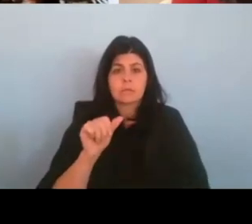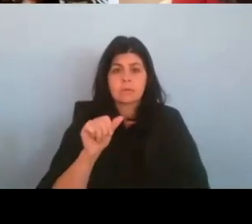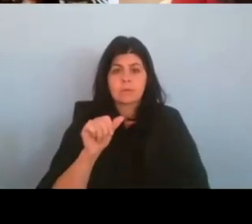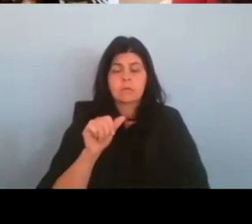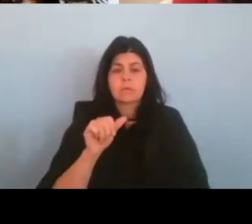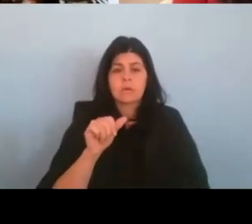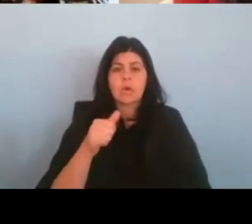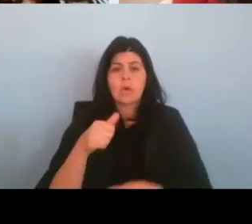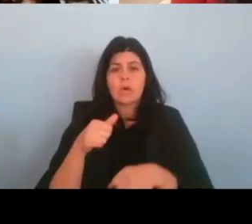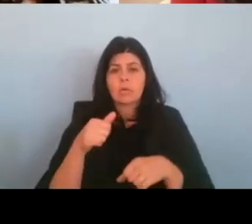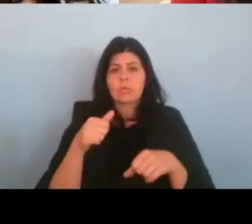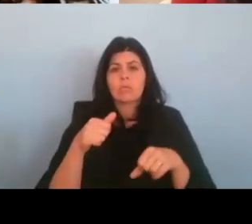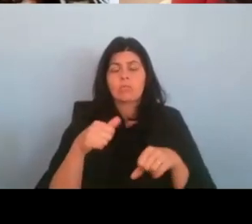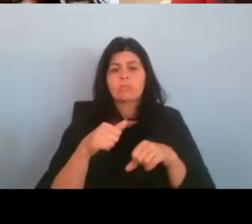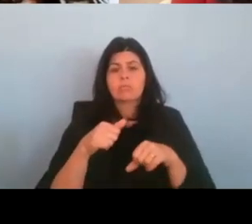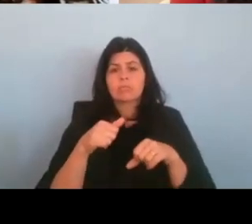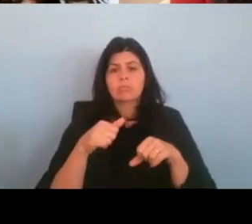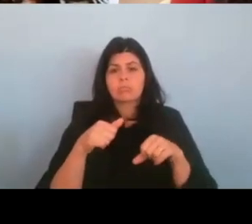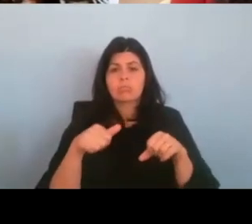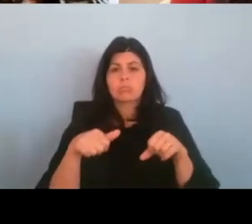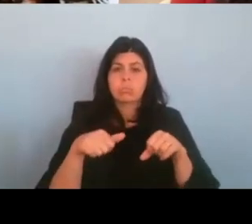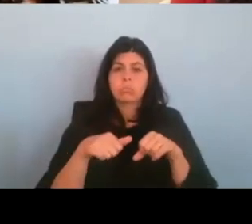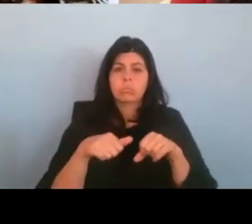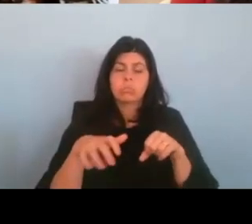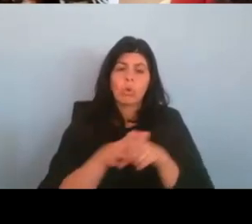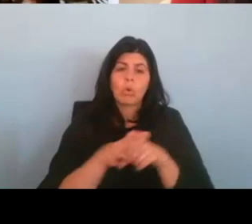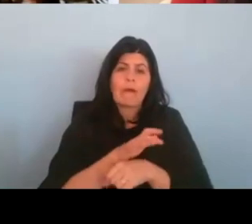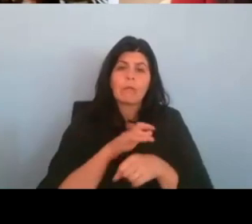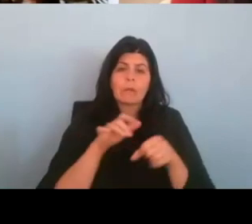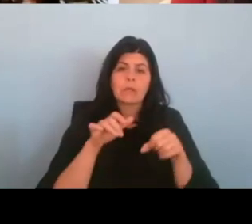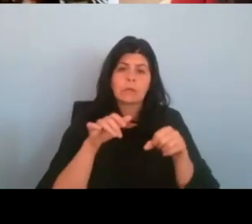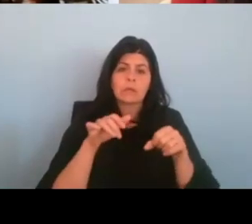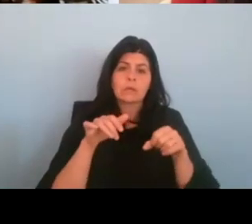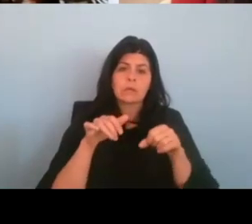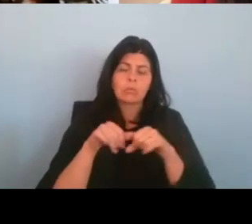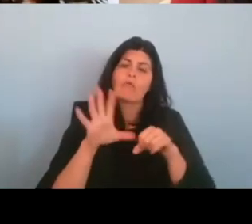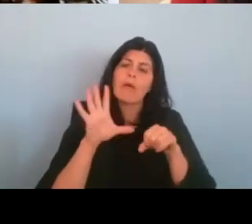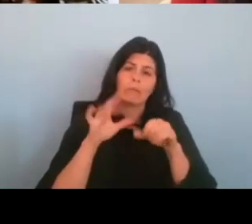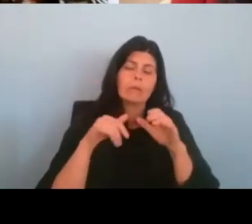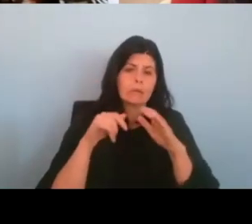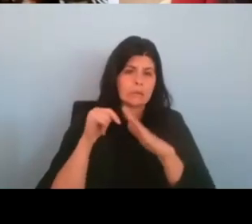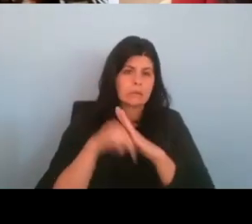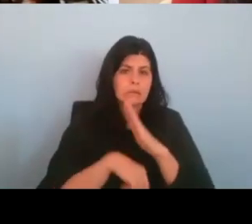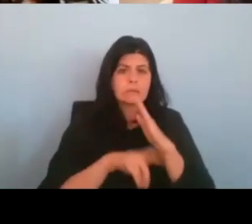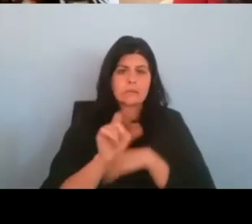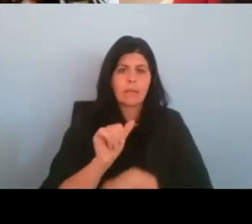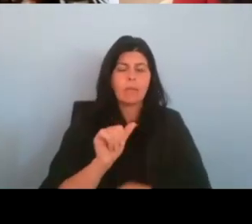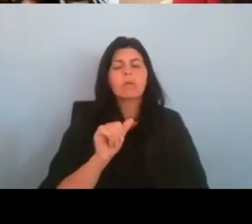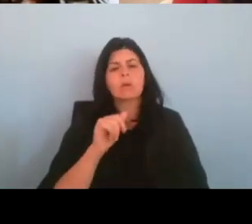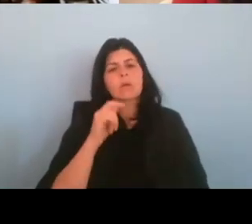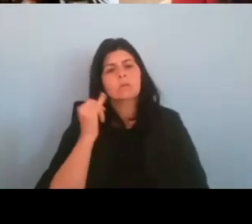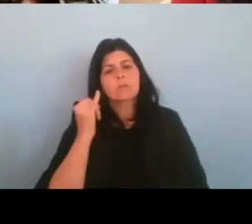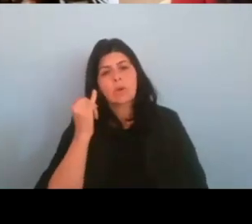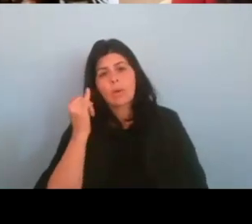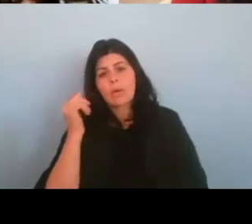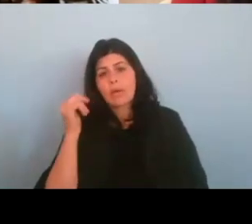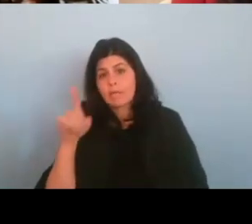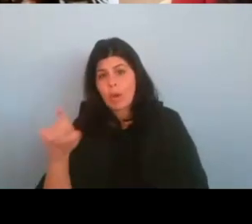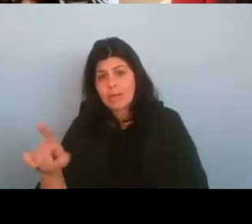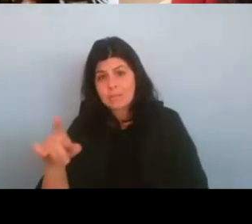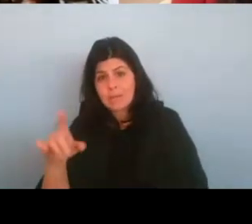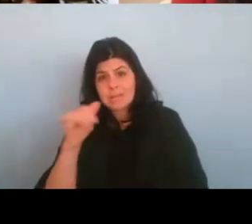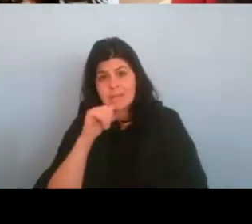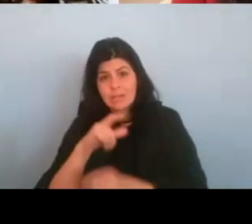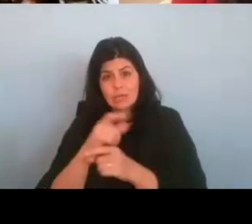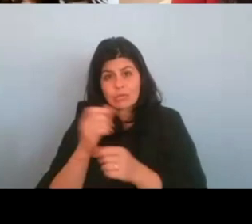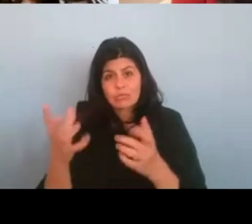disabled. And when my mom had my sister, um, if you ask her so many of the comments that she received from